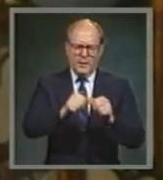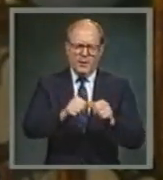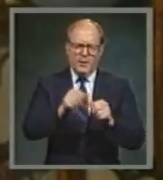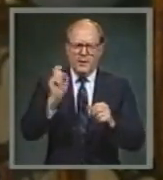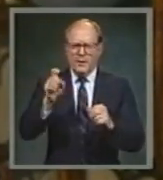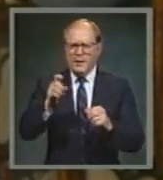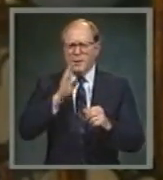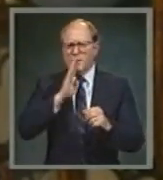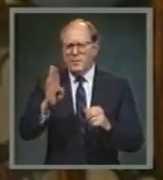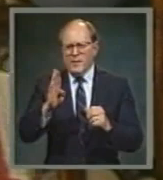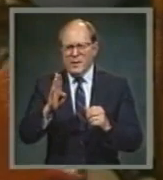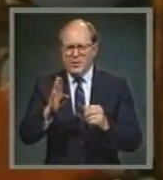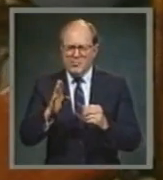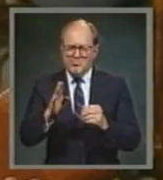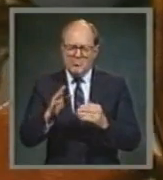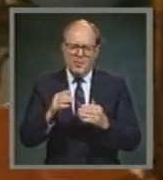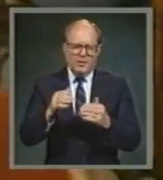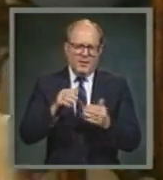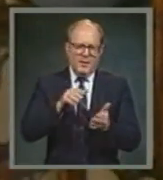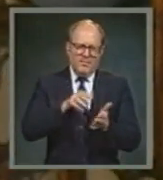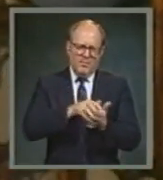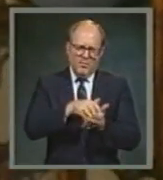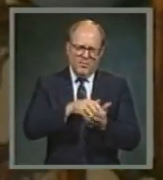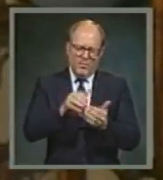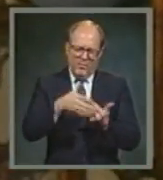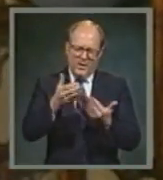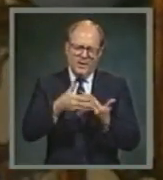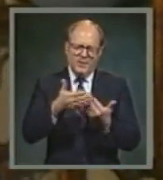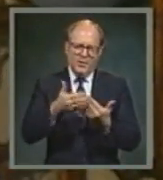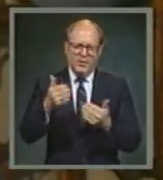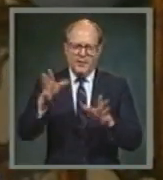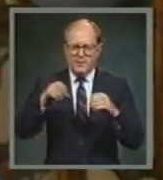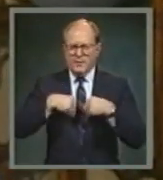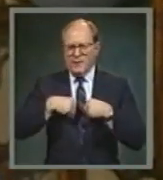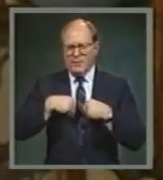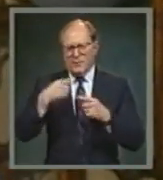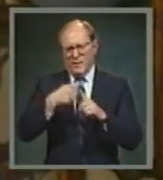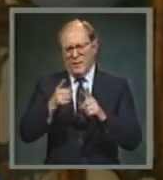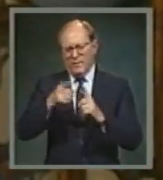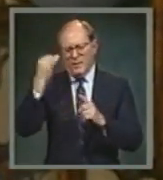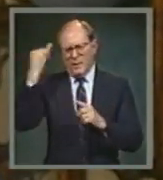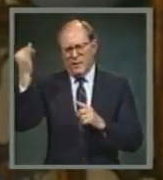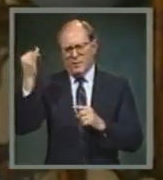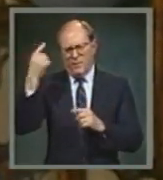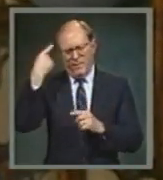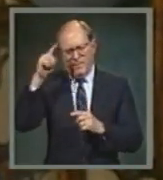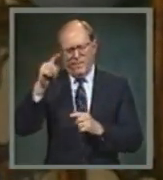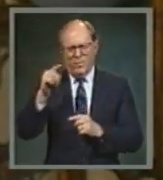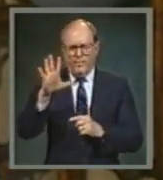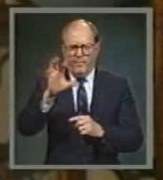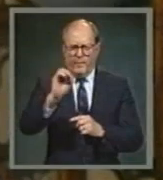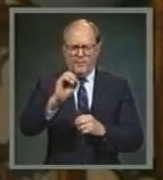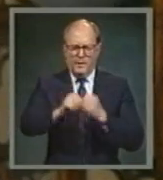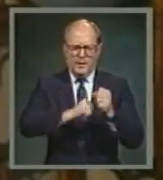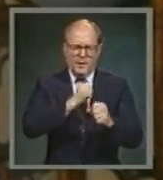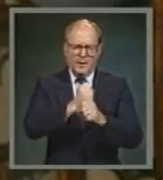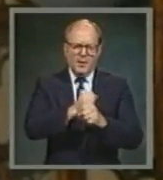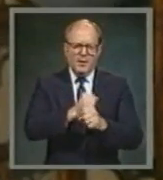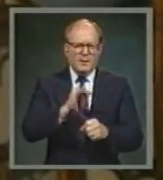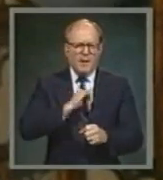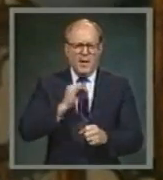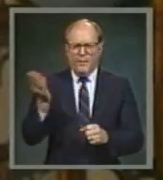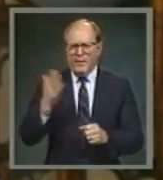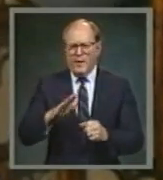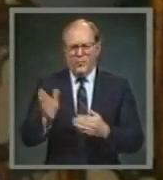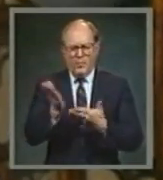flexible enough to accept the cultural demands of the 90s. In half a century in the churches of Christ, I've never been part of a